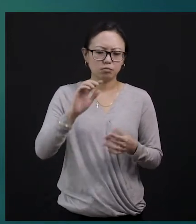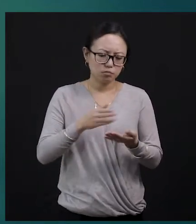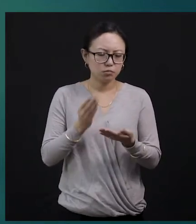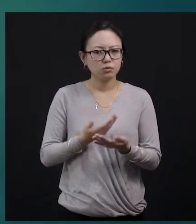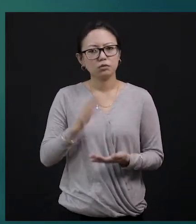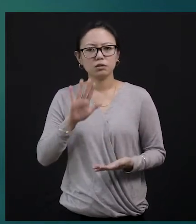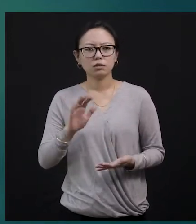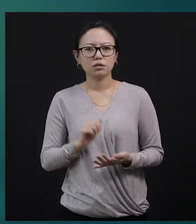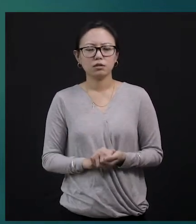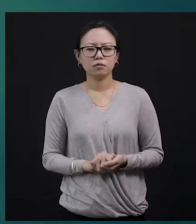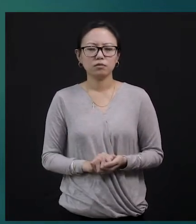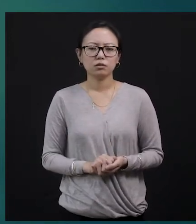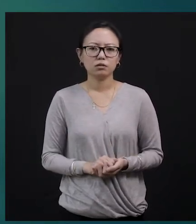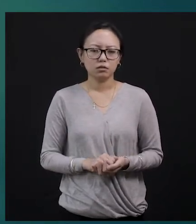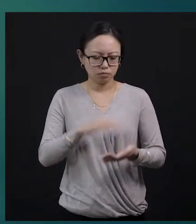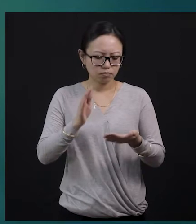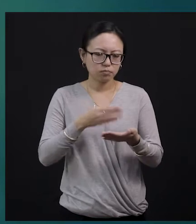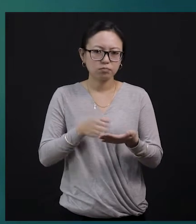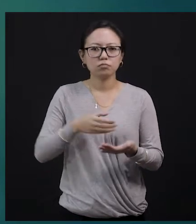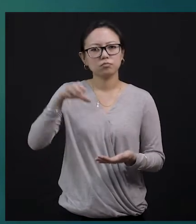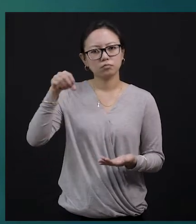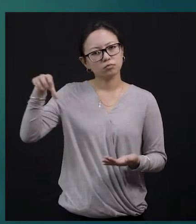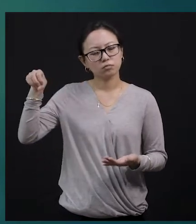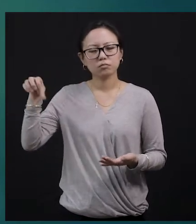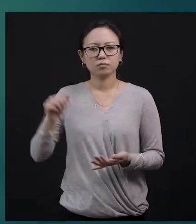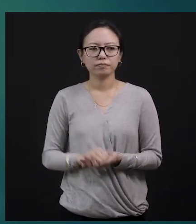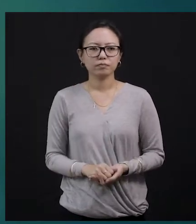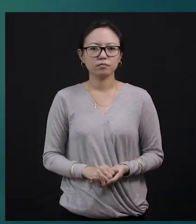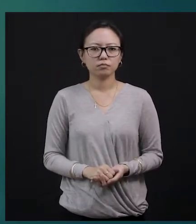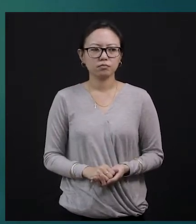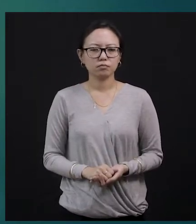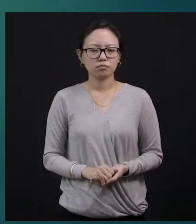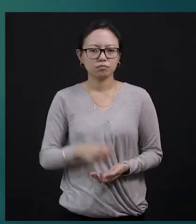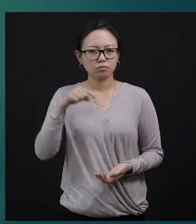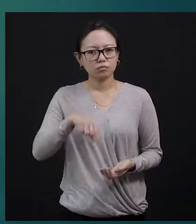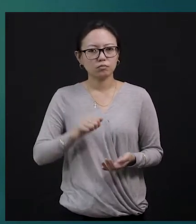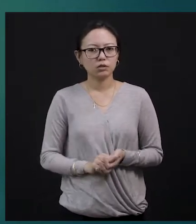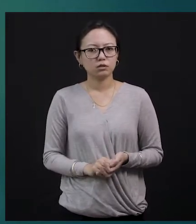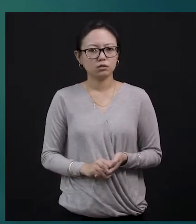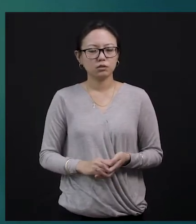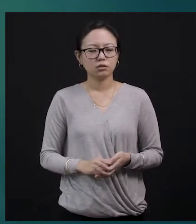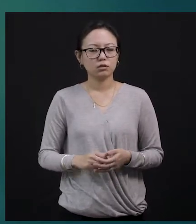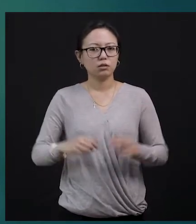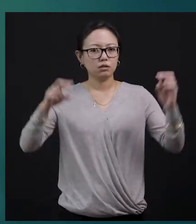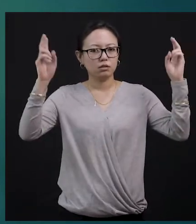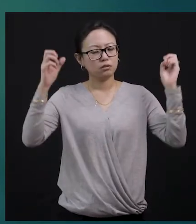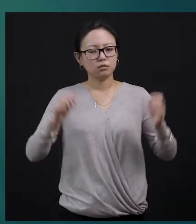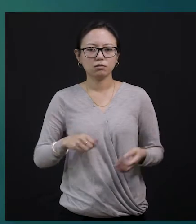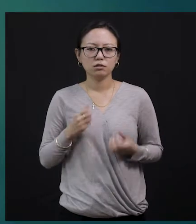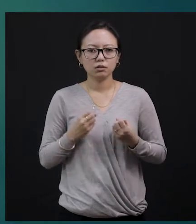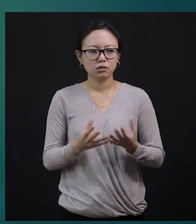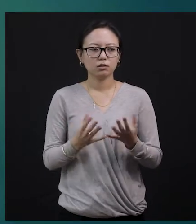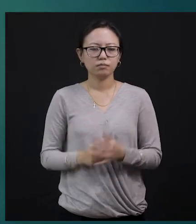request you to get your, turn your pages to page number 99 because that's where our lesson starts, okay? We know that we have